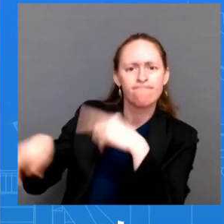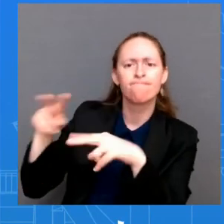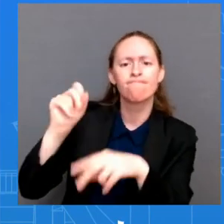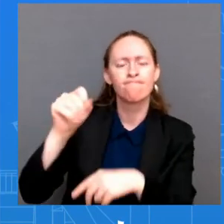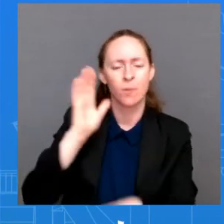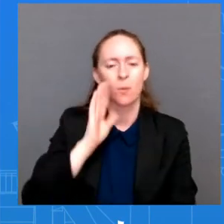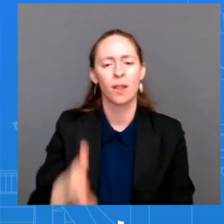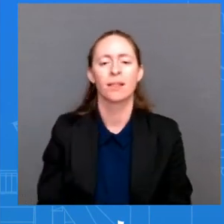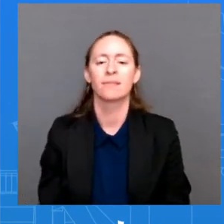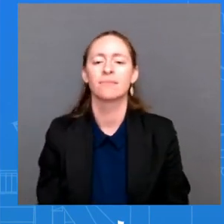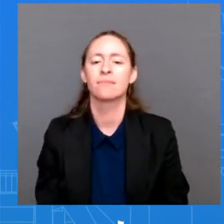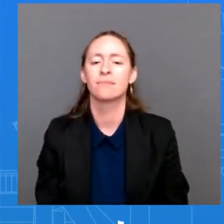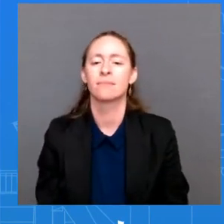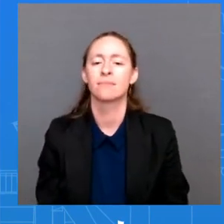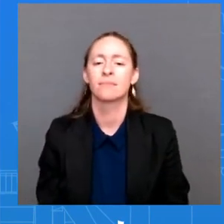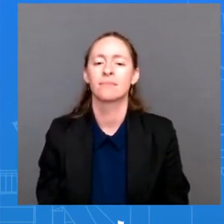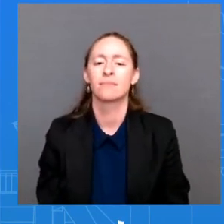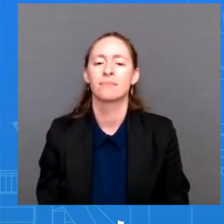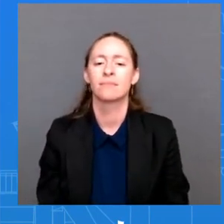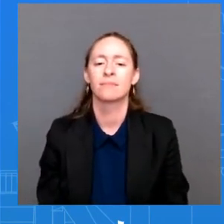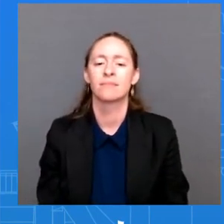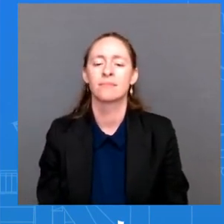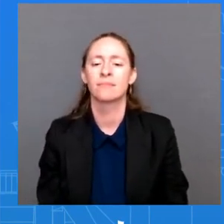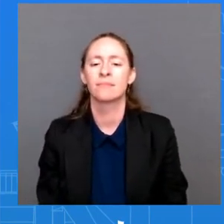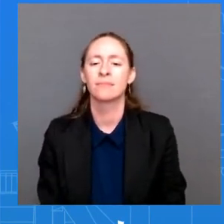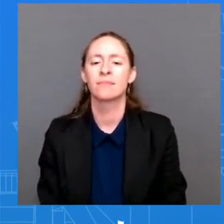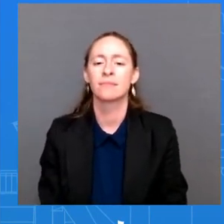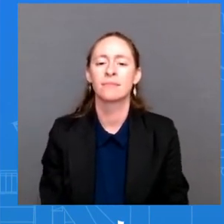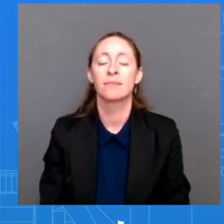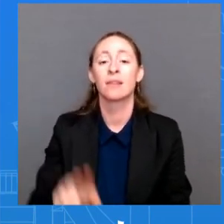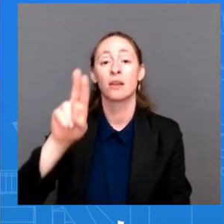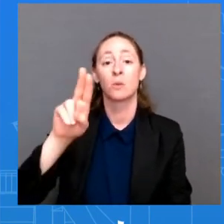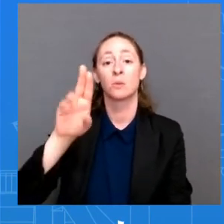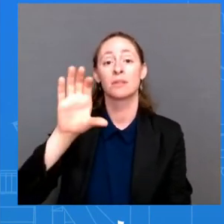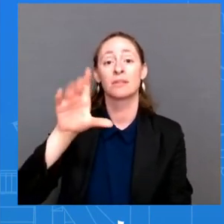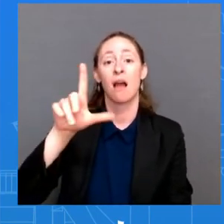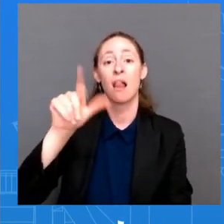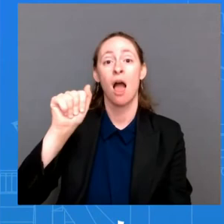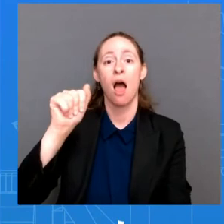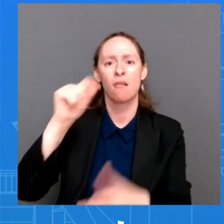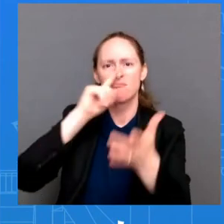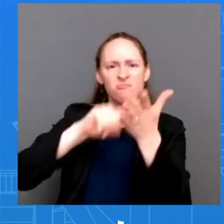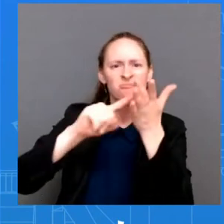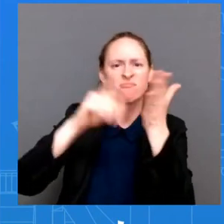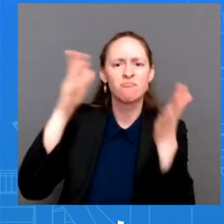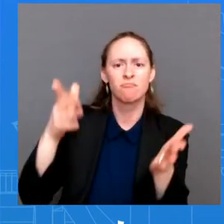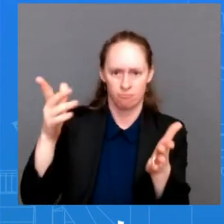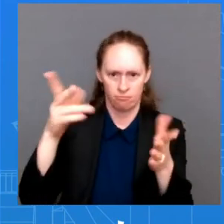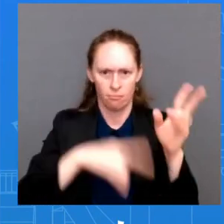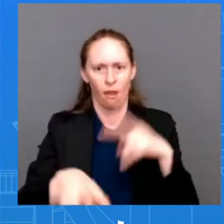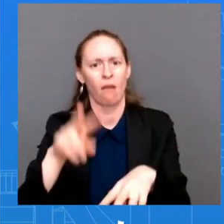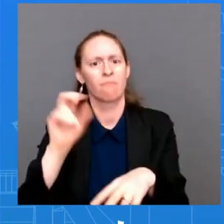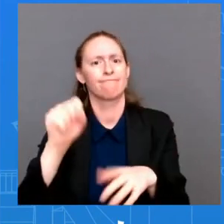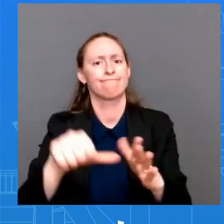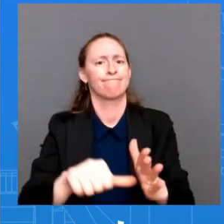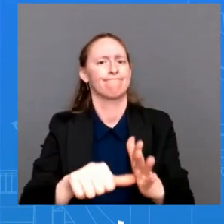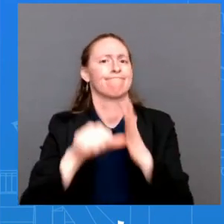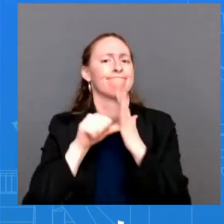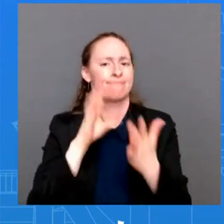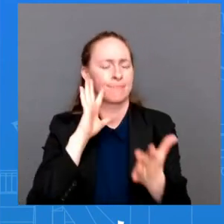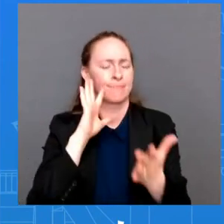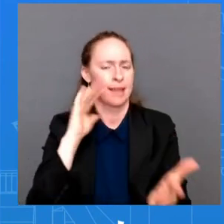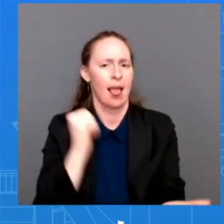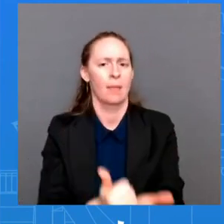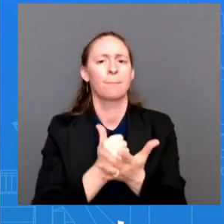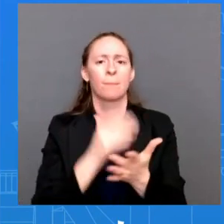key factors are left out in these tables including importantly the effect of deficit reduction the positive effects of the spending